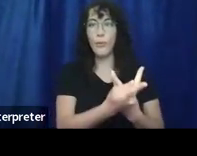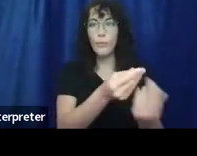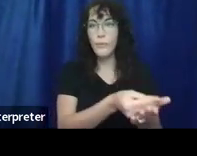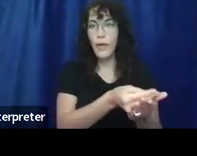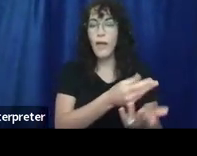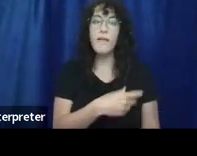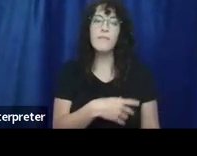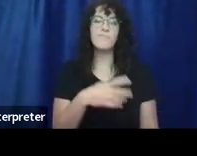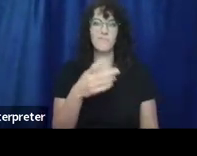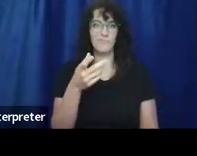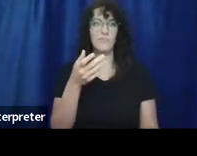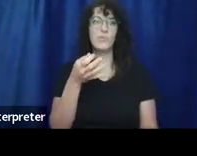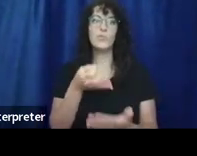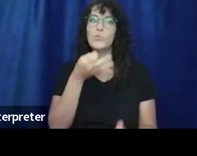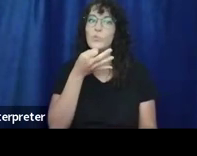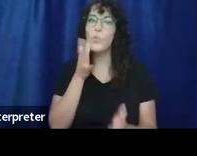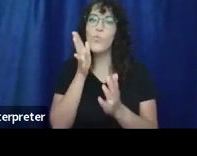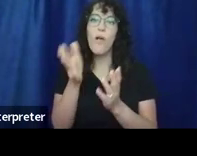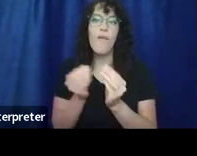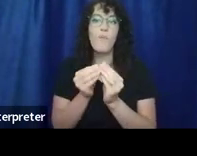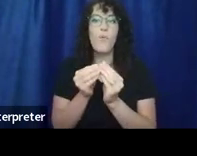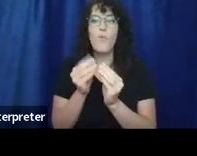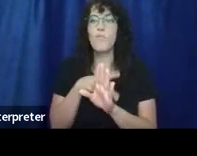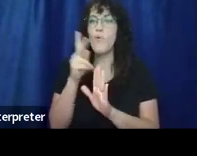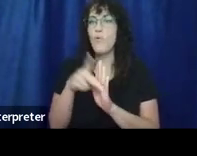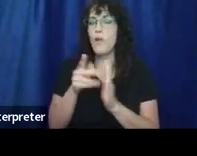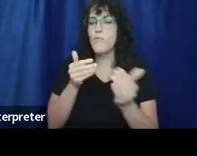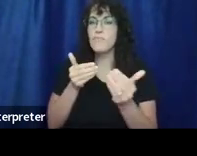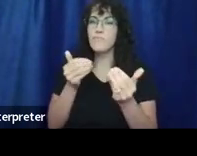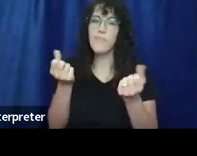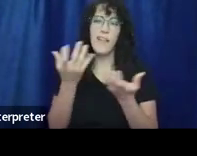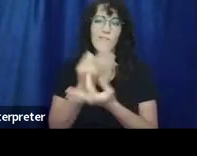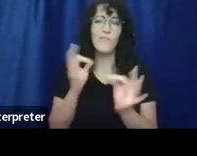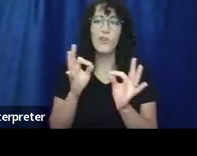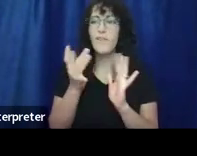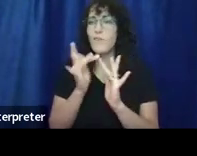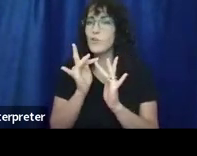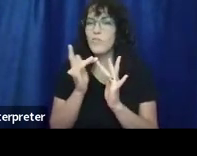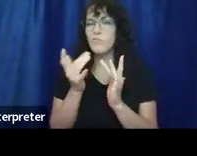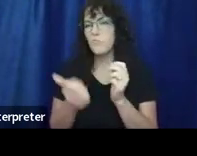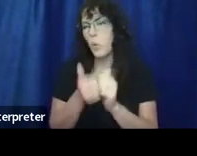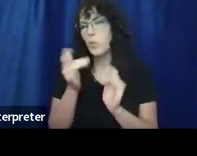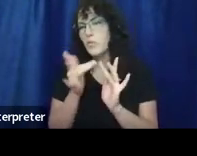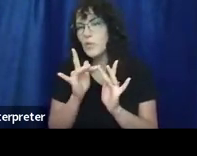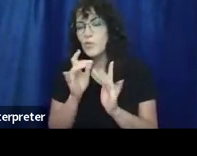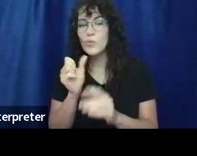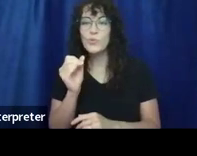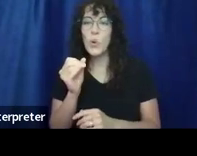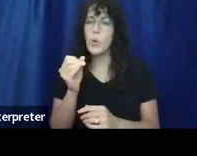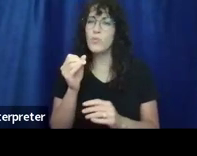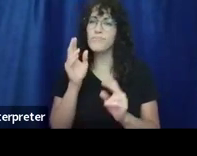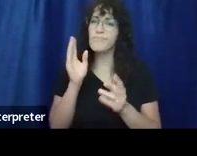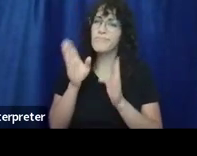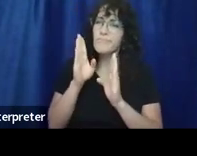exciting programs coming up, all of them free, a lot of them virtual. So stay tuned for more information about upcoming programs